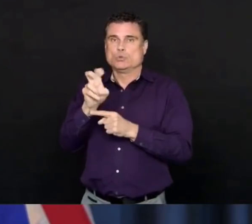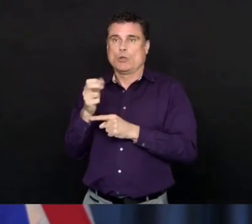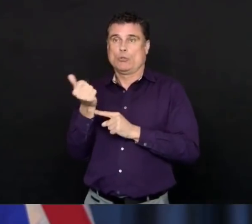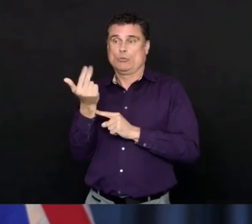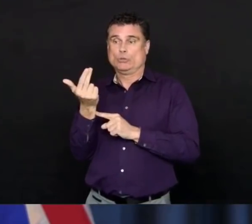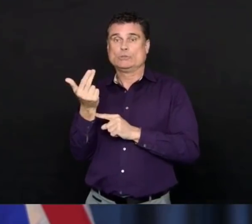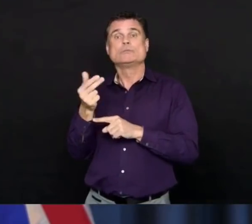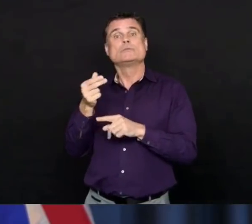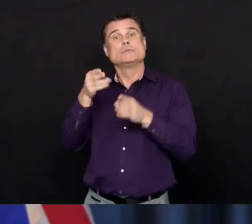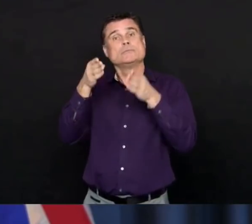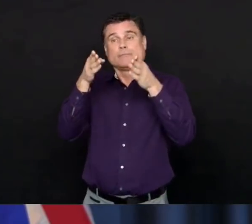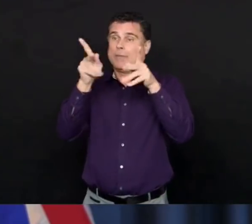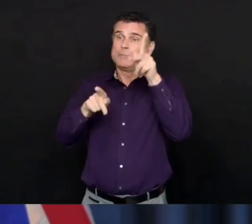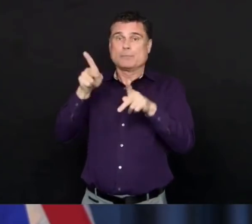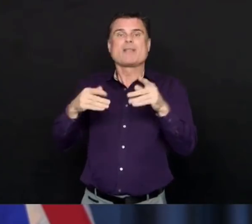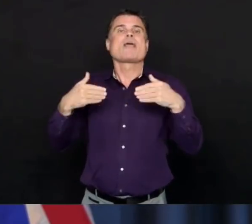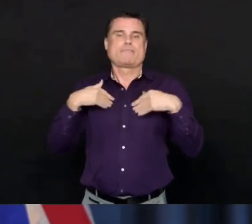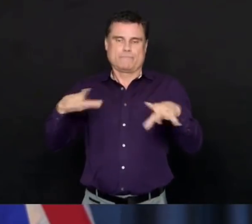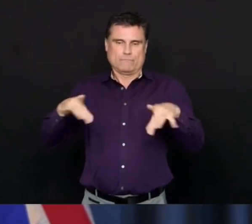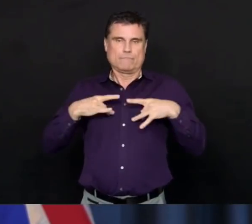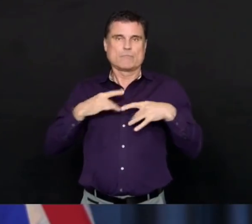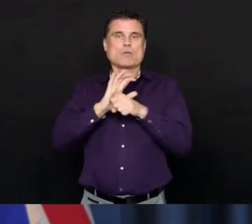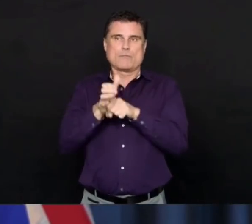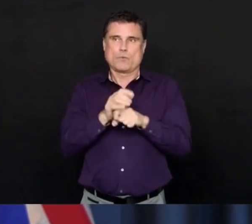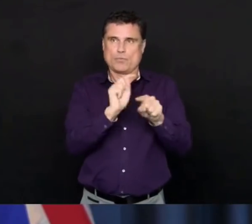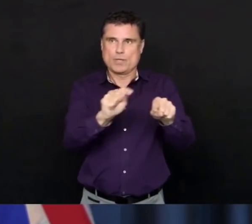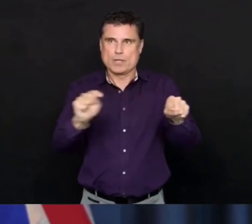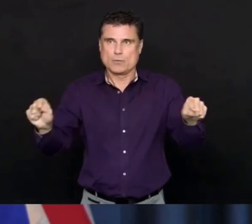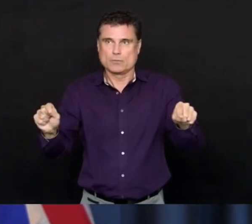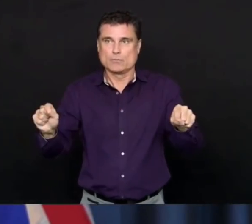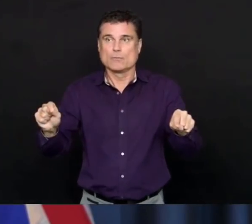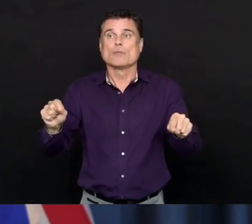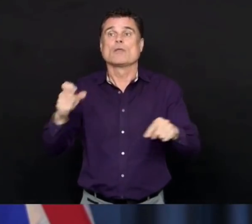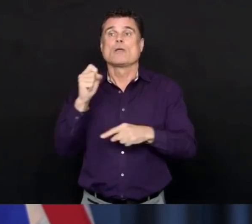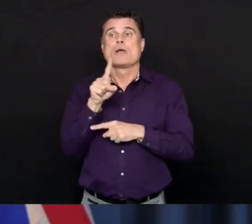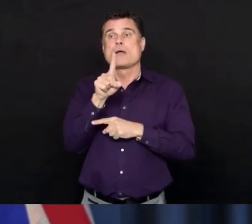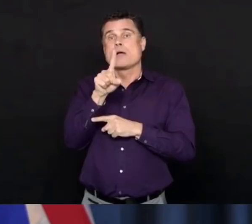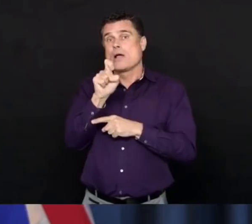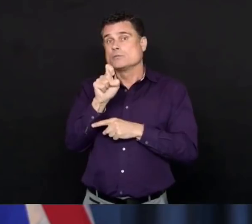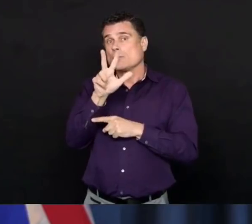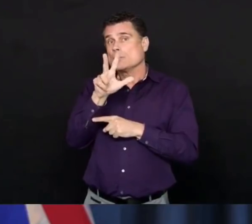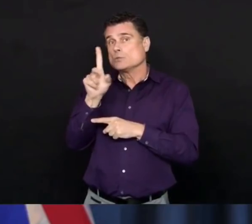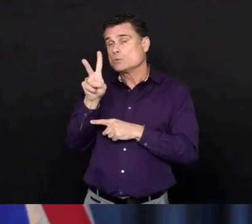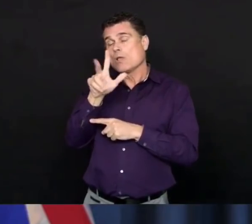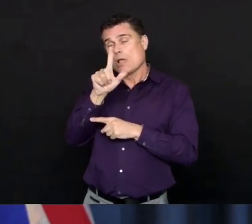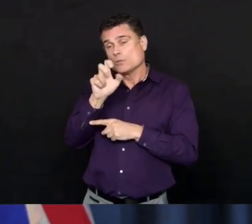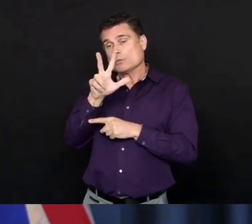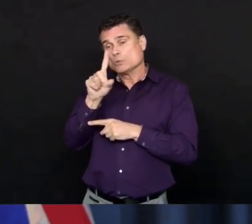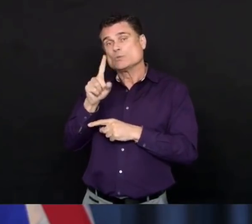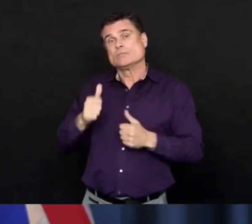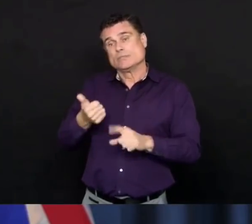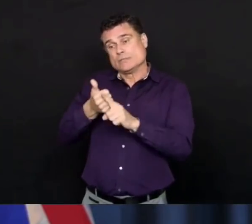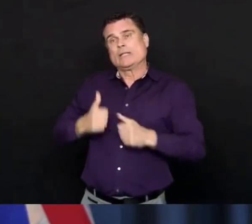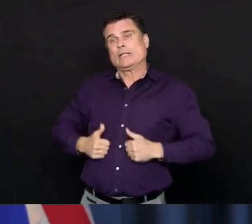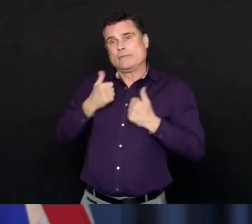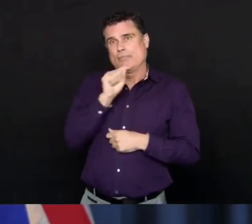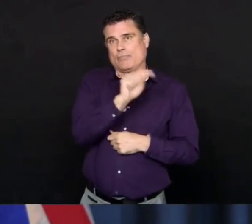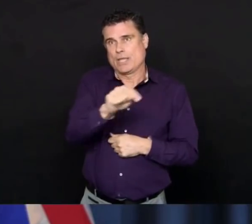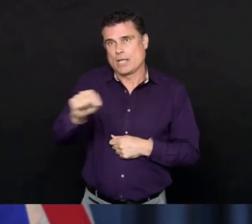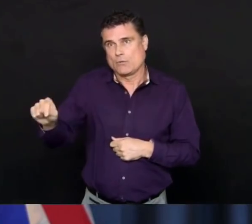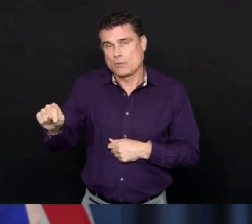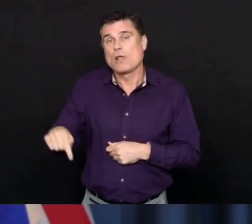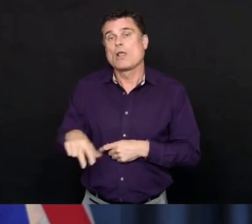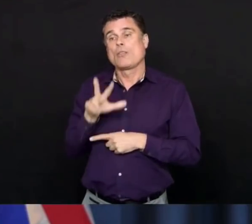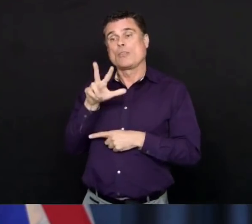132 residents and 81 staff people. Right now, there are 138 people